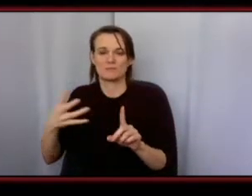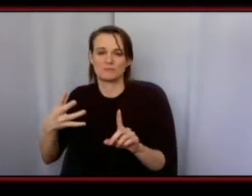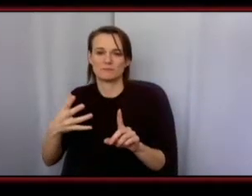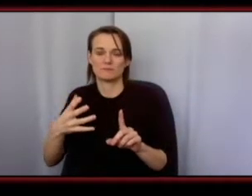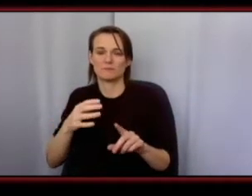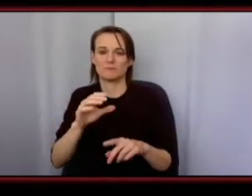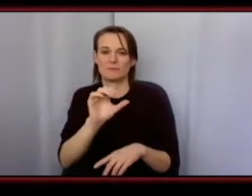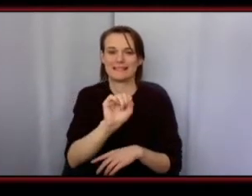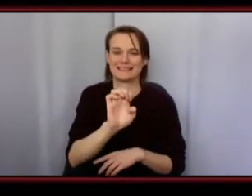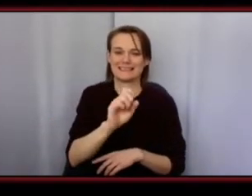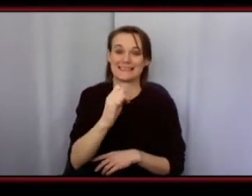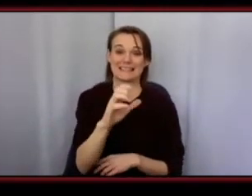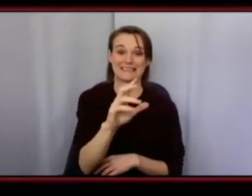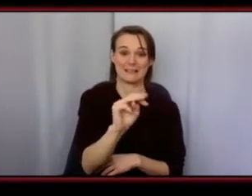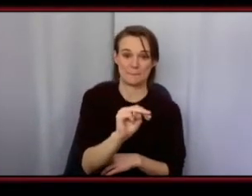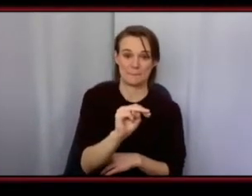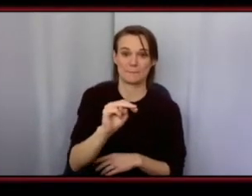industry